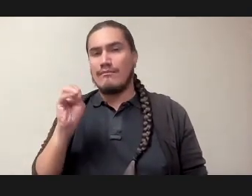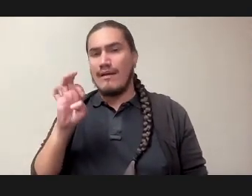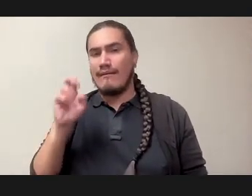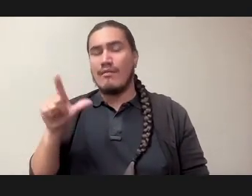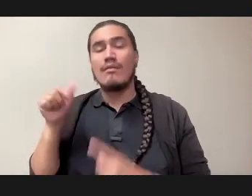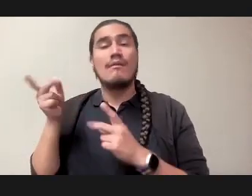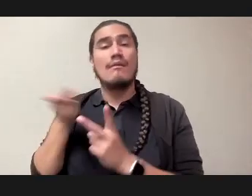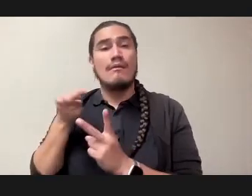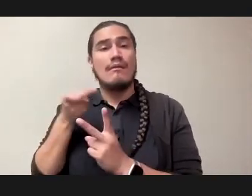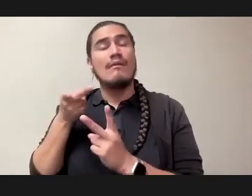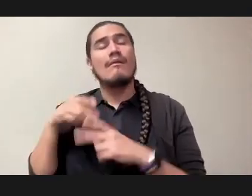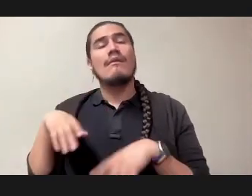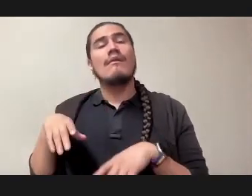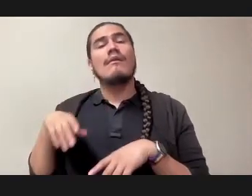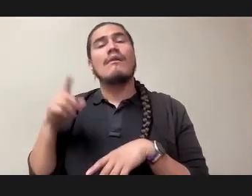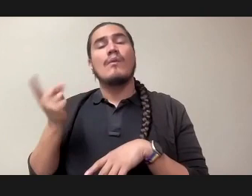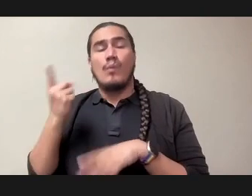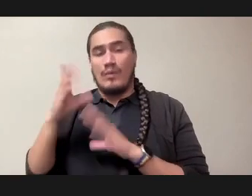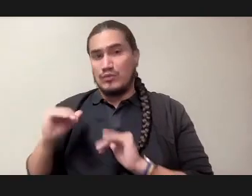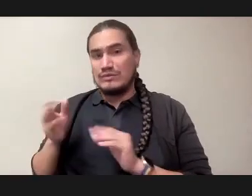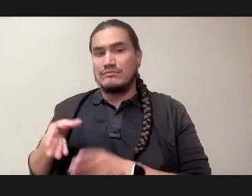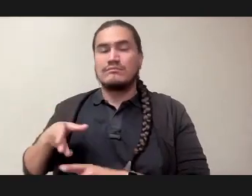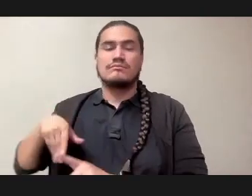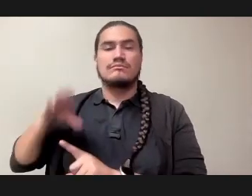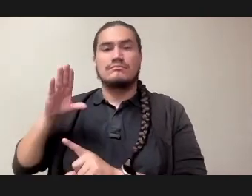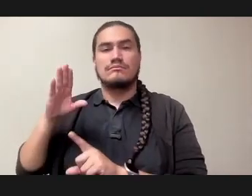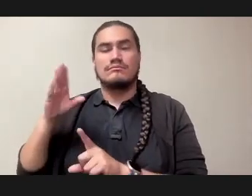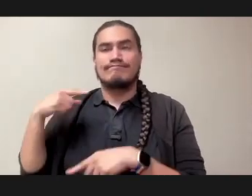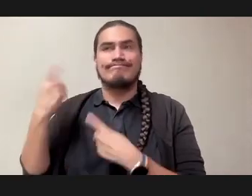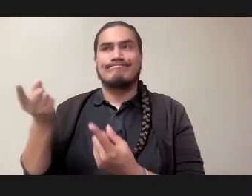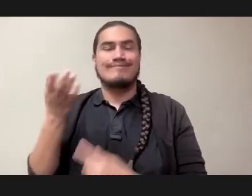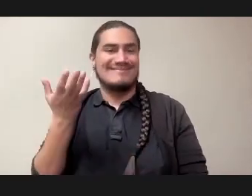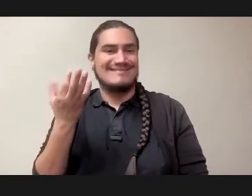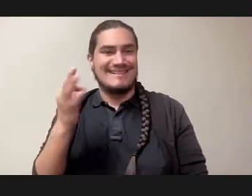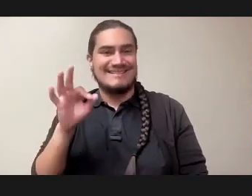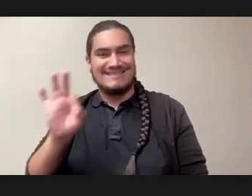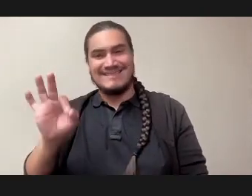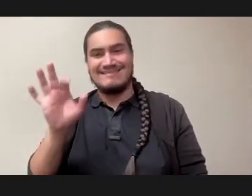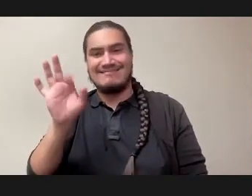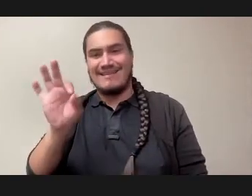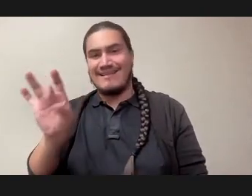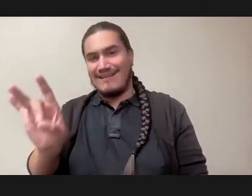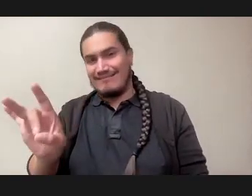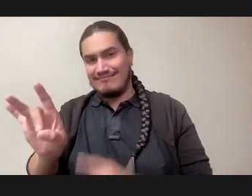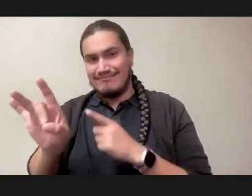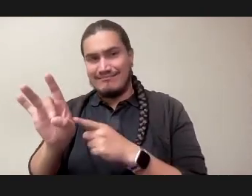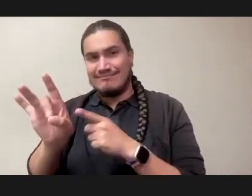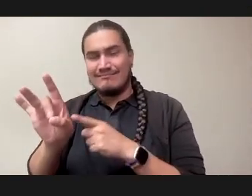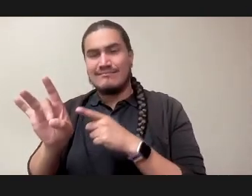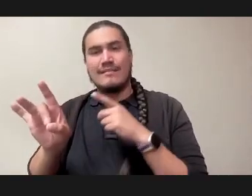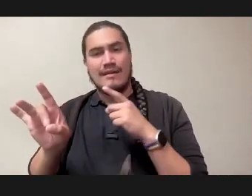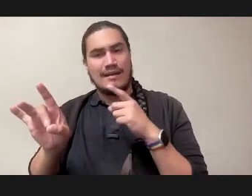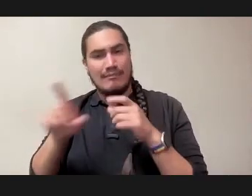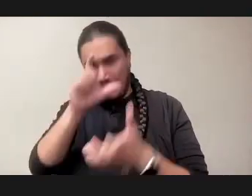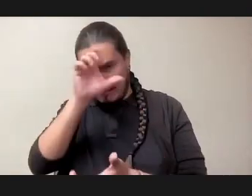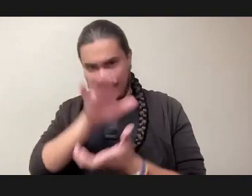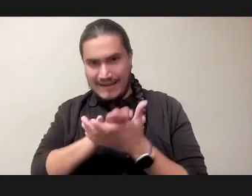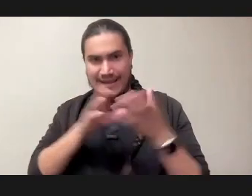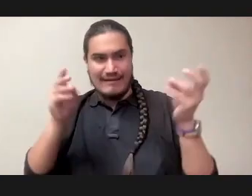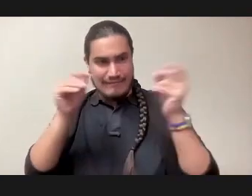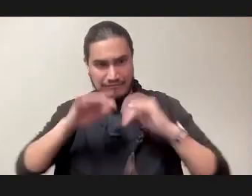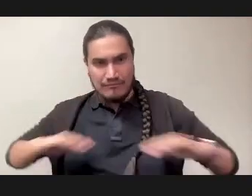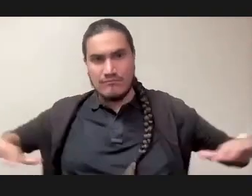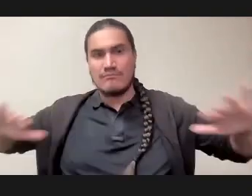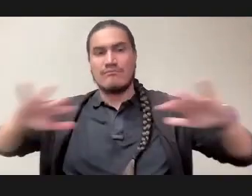death in 1998, who was adamant that this was indigenous people's land here. Right? Now,